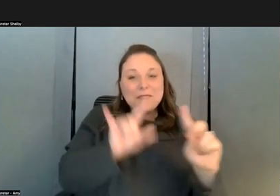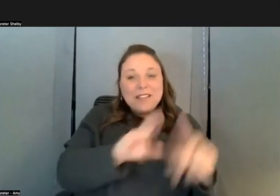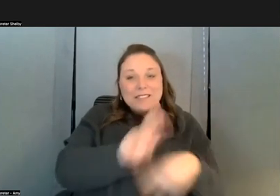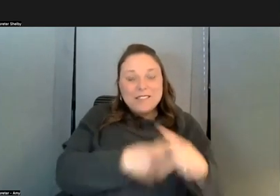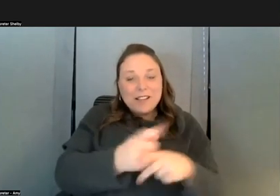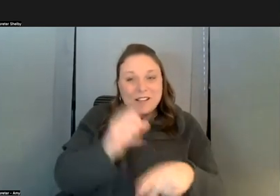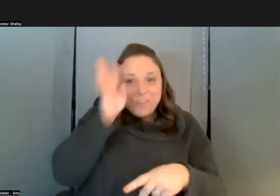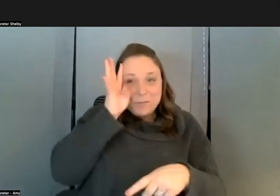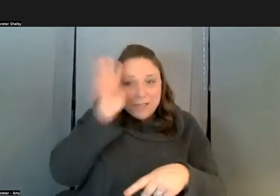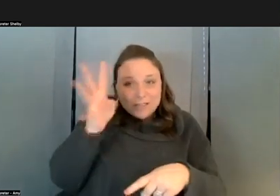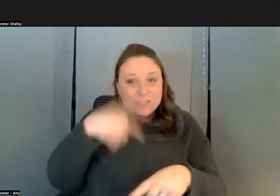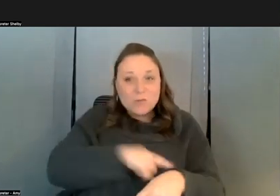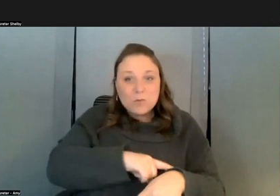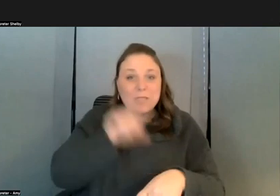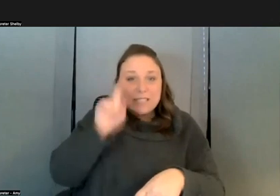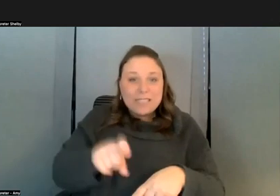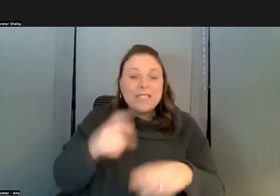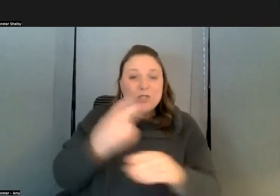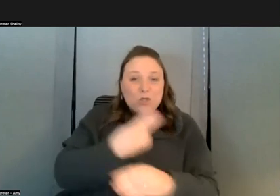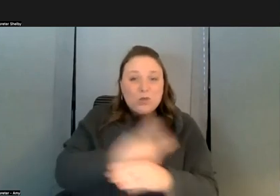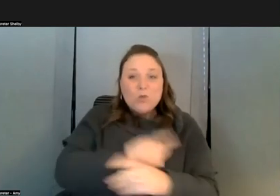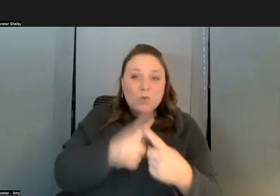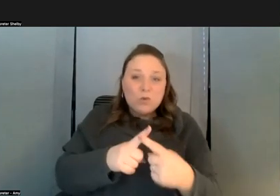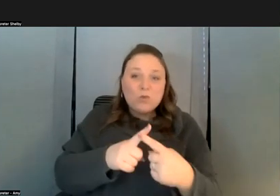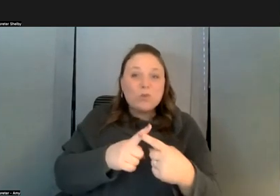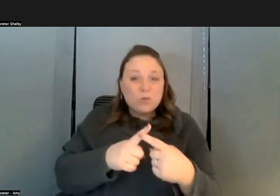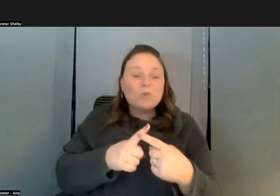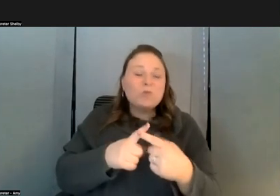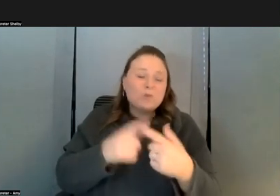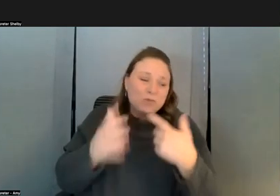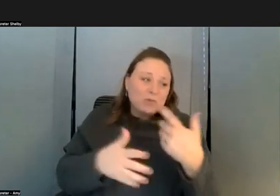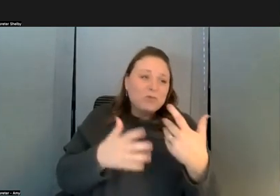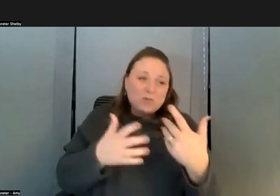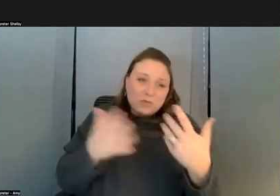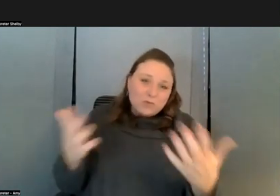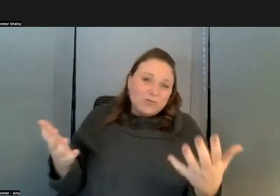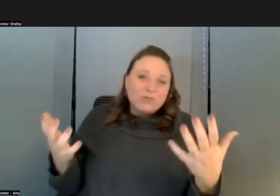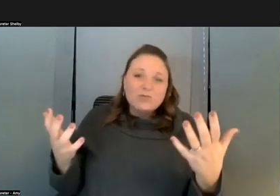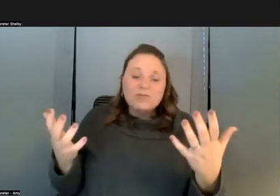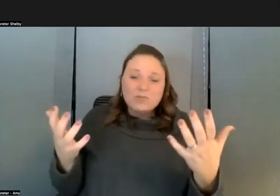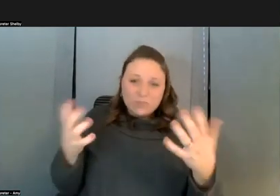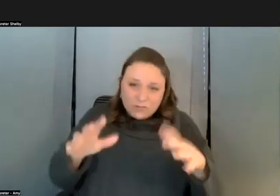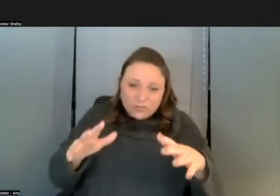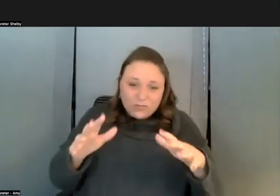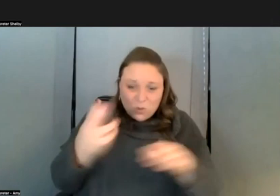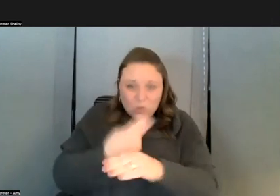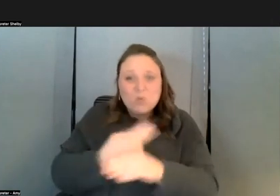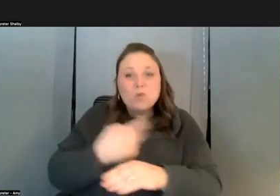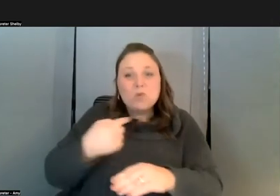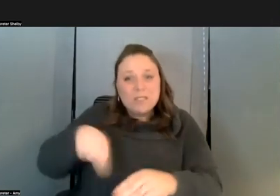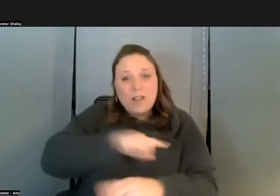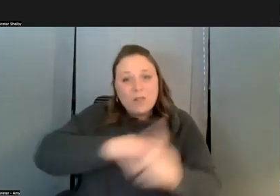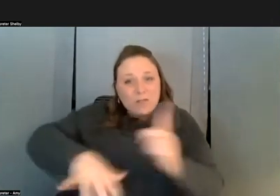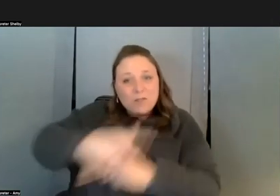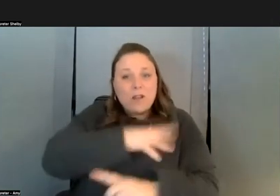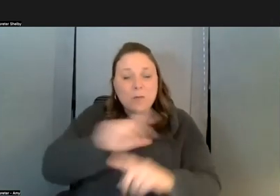that we're going to need to bring to our environments when it comes to this new technology it doesn't mean this is all going to